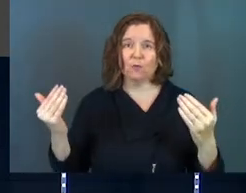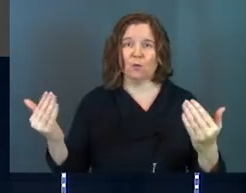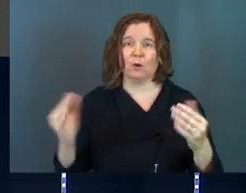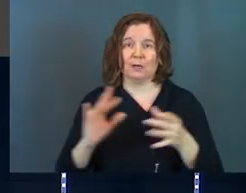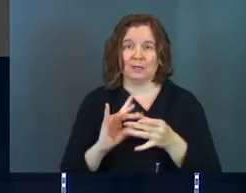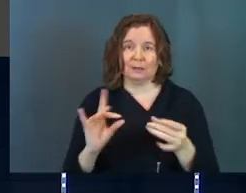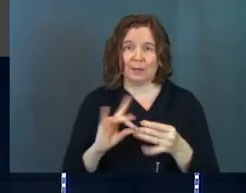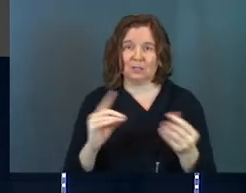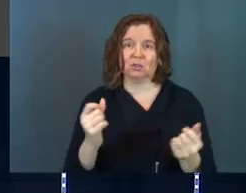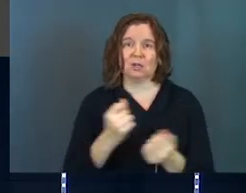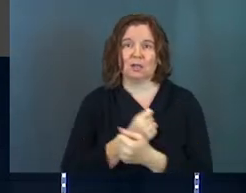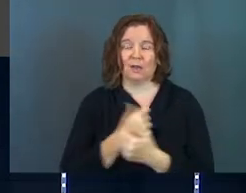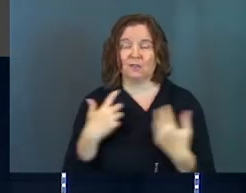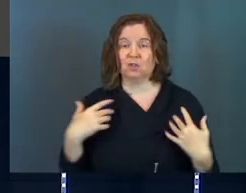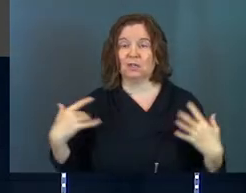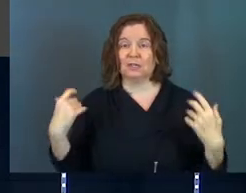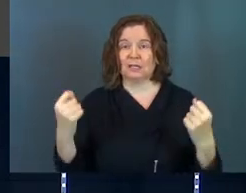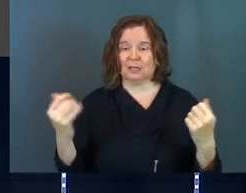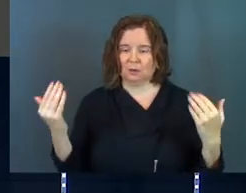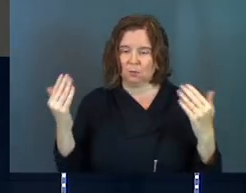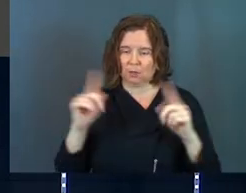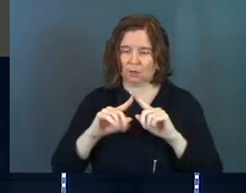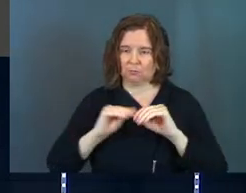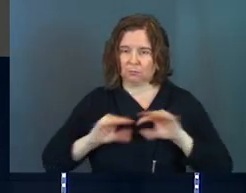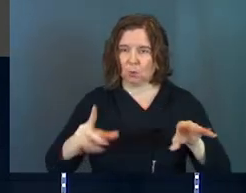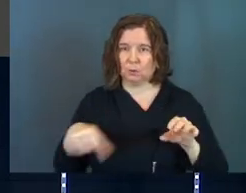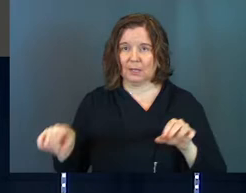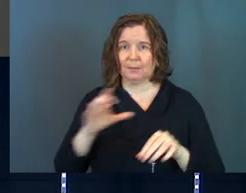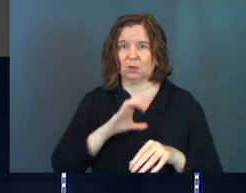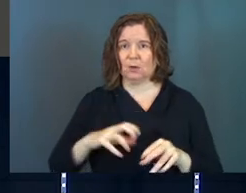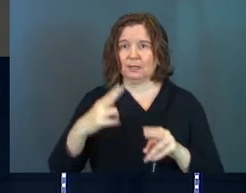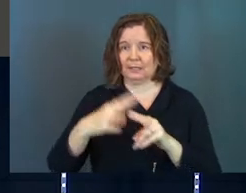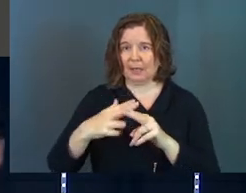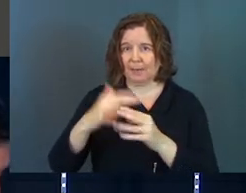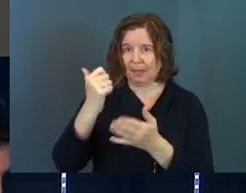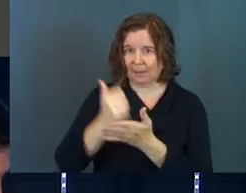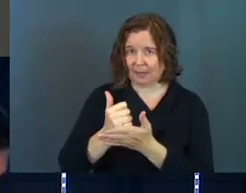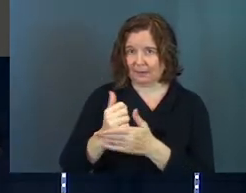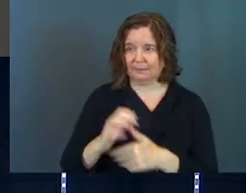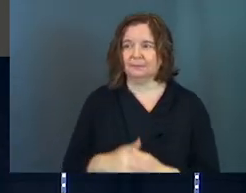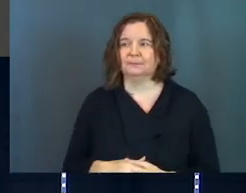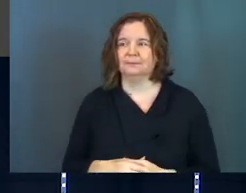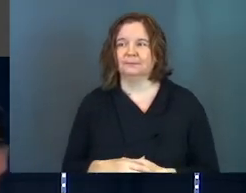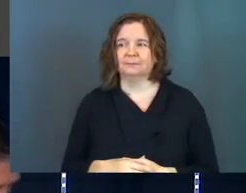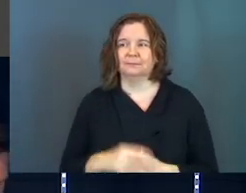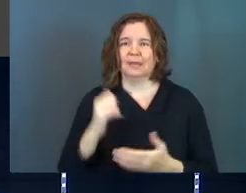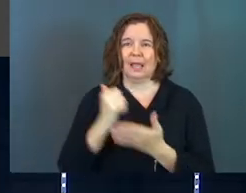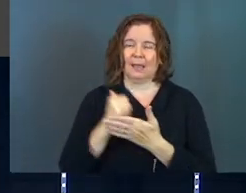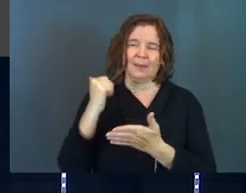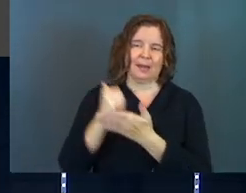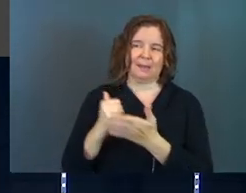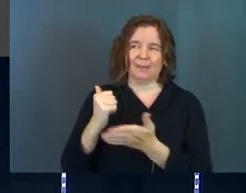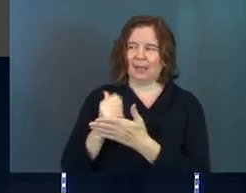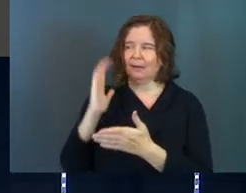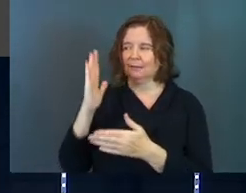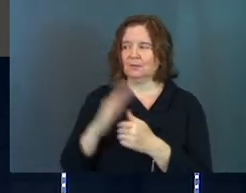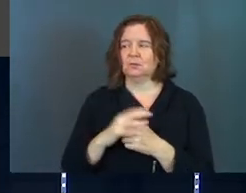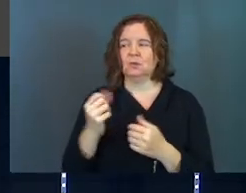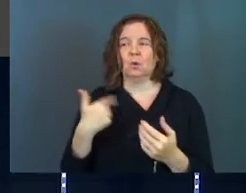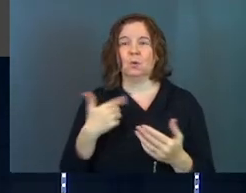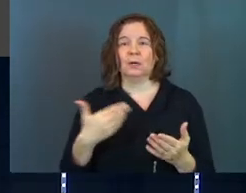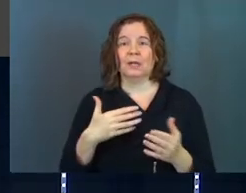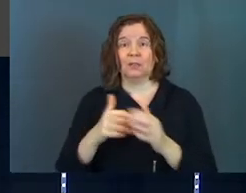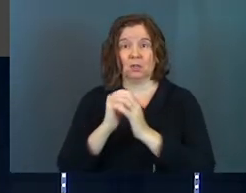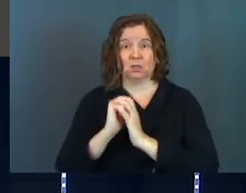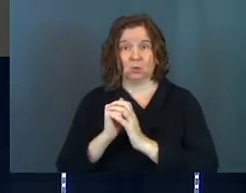that your message and your love and your healing would go to them. In Christ's name. Amen. Amen, amen, amen. So